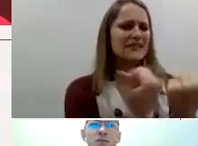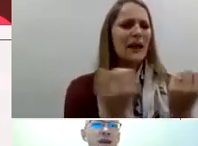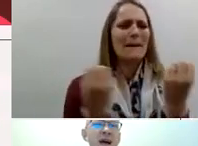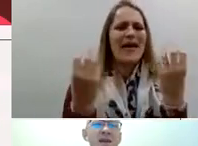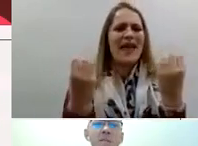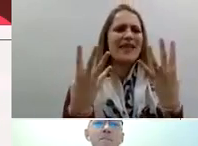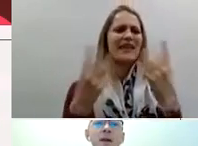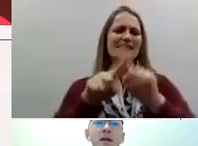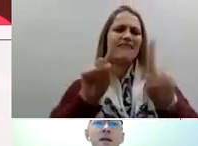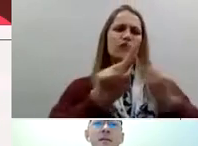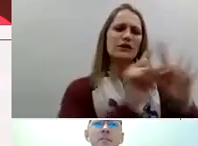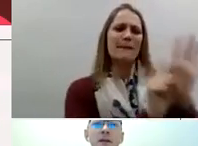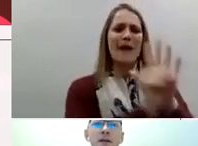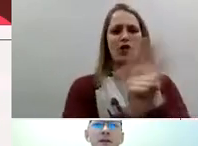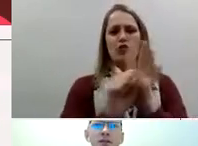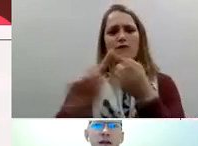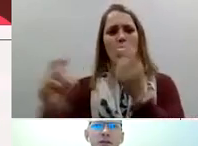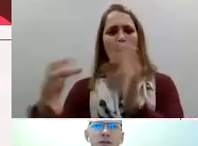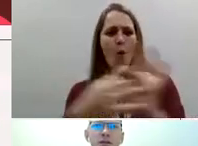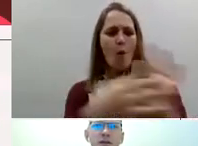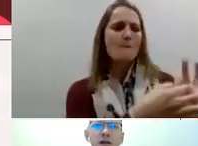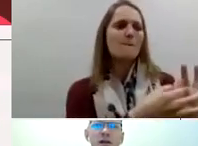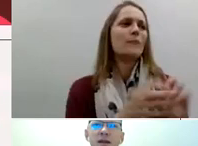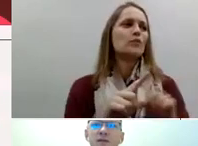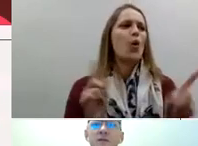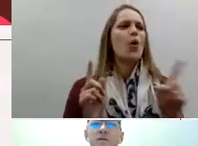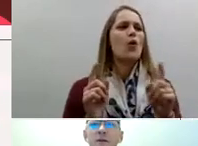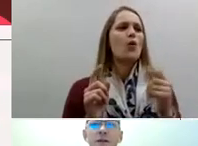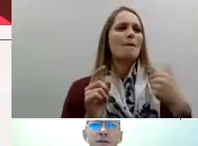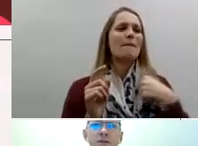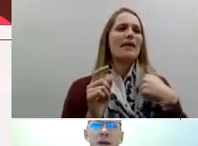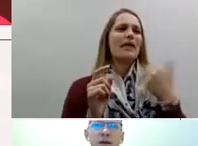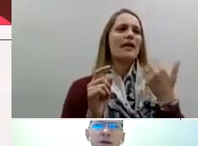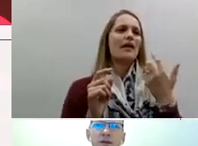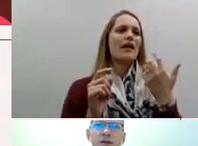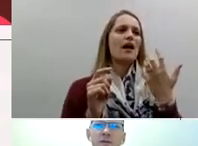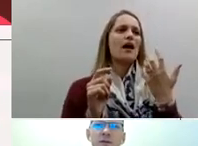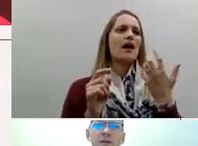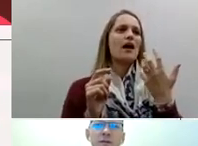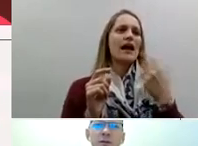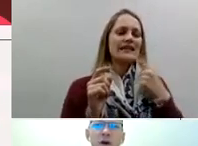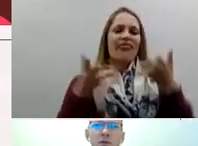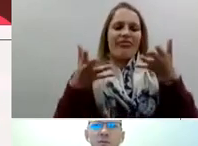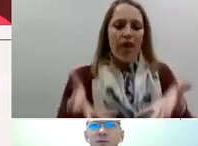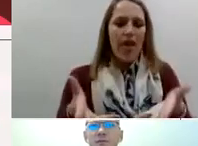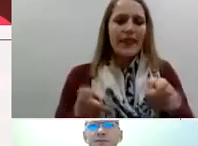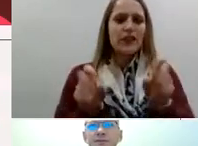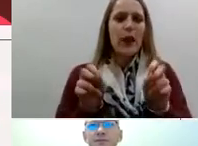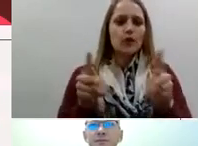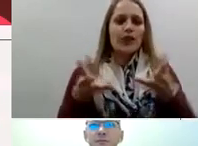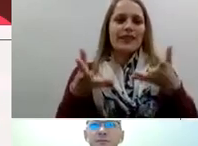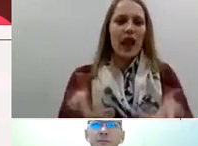children today have many many challenges they're from very different backgrounds and very different homes